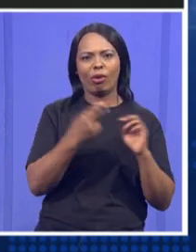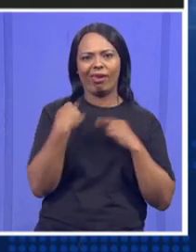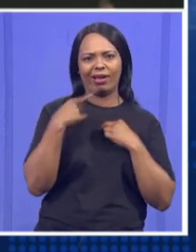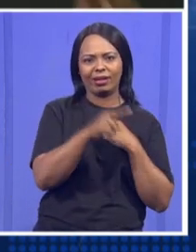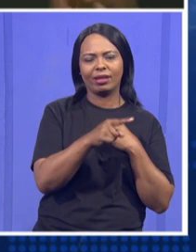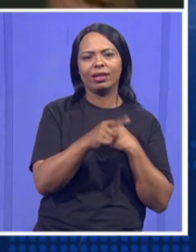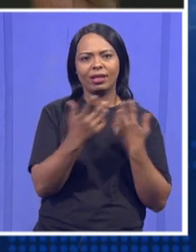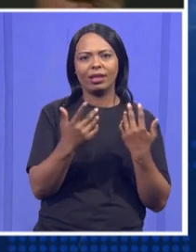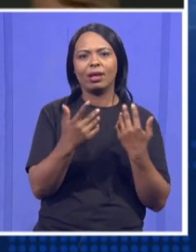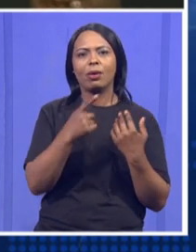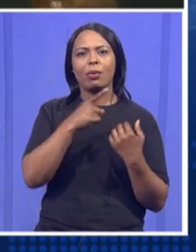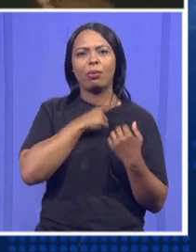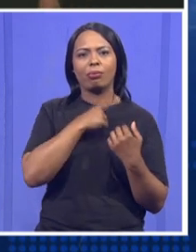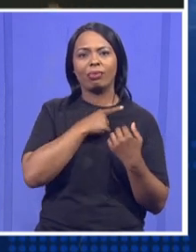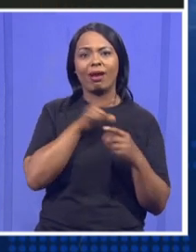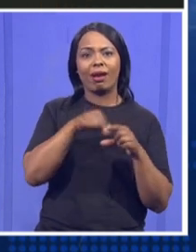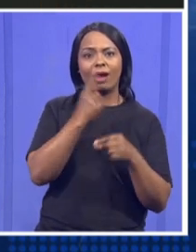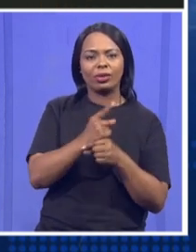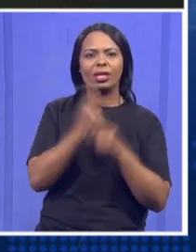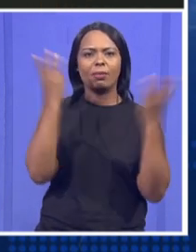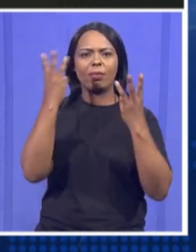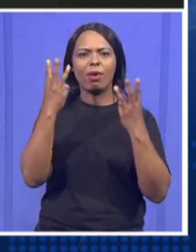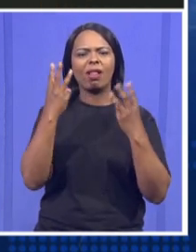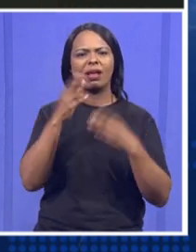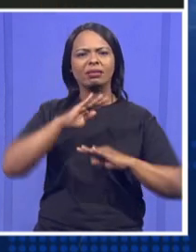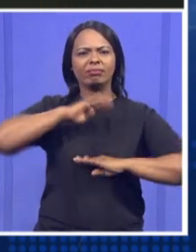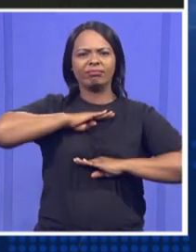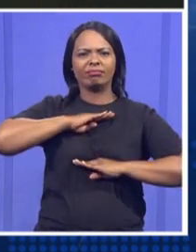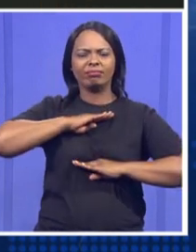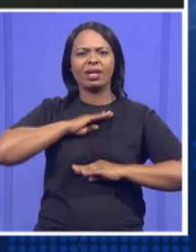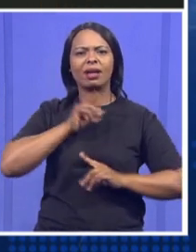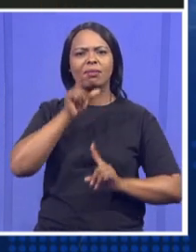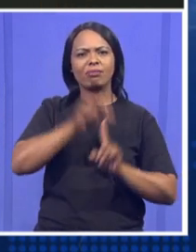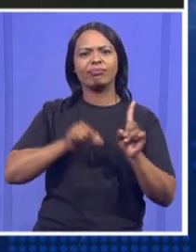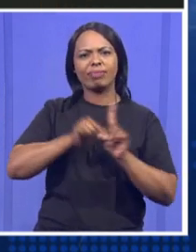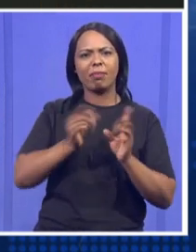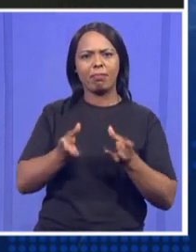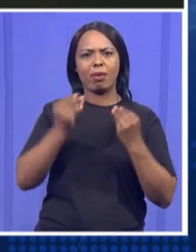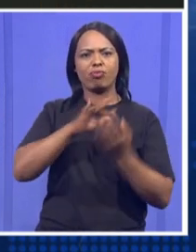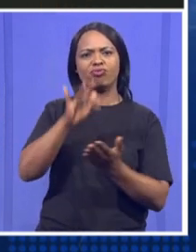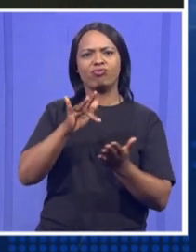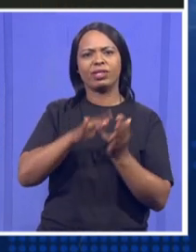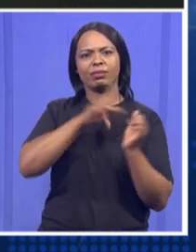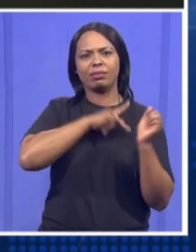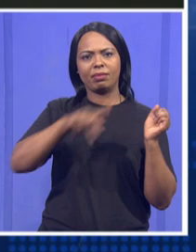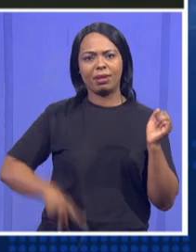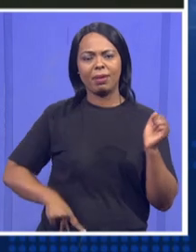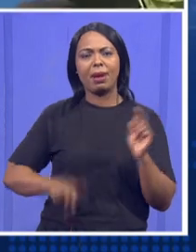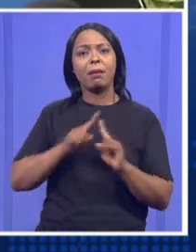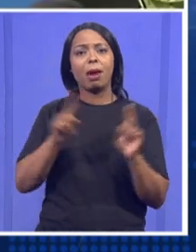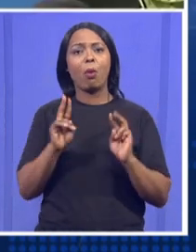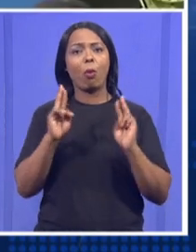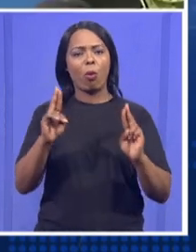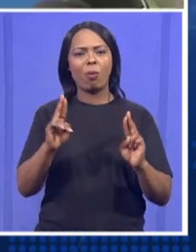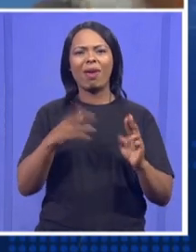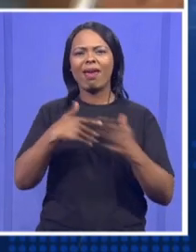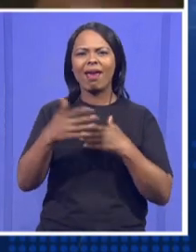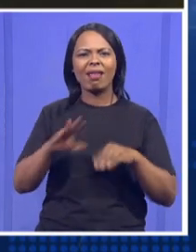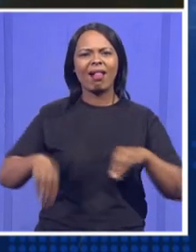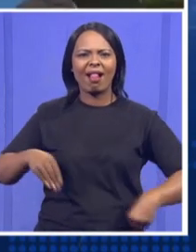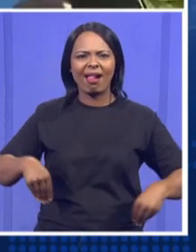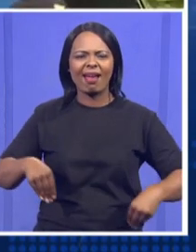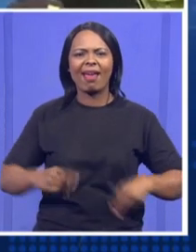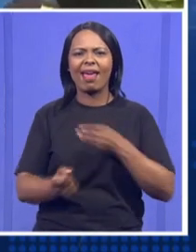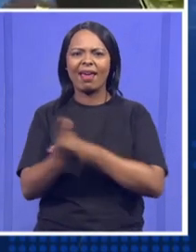South African or Houtian people are very satisfied, but we hope that he's going to hardly deal with any corrupt activity.